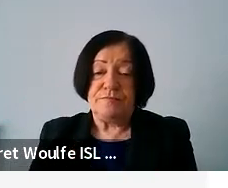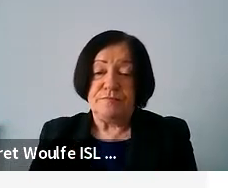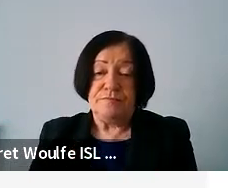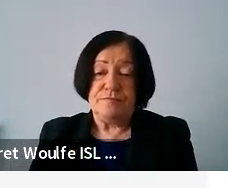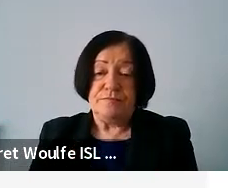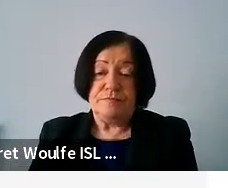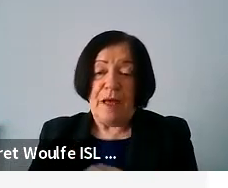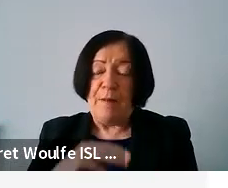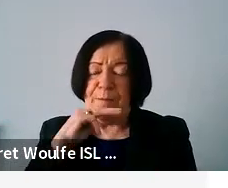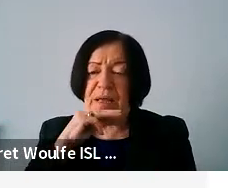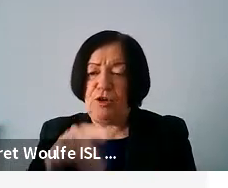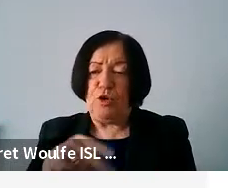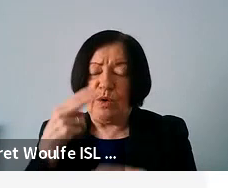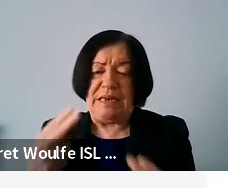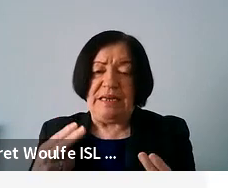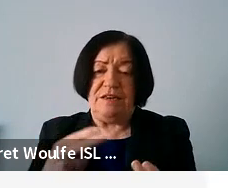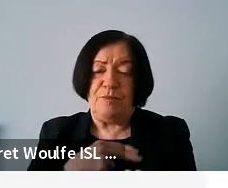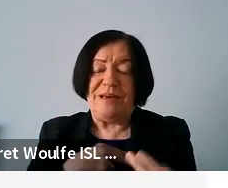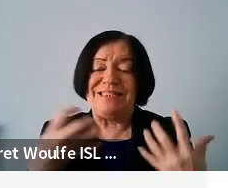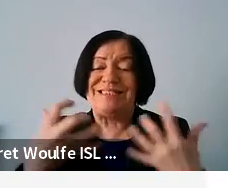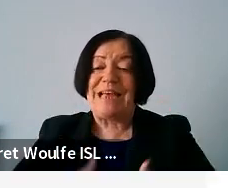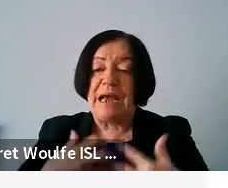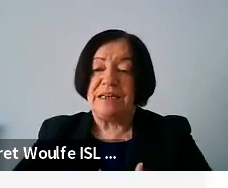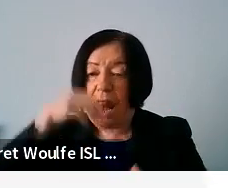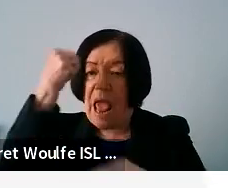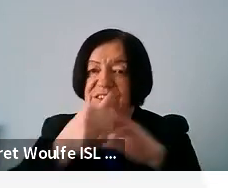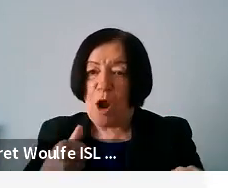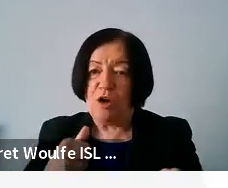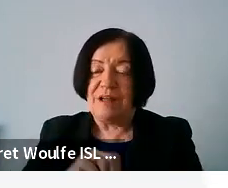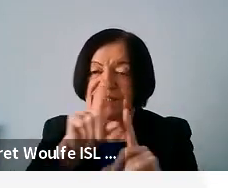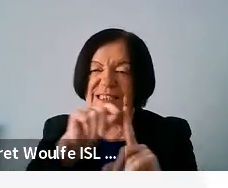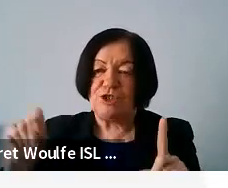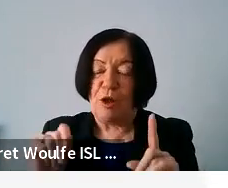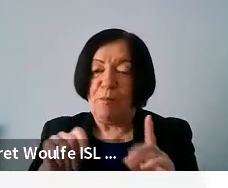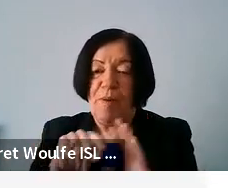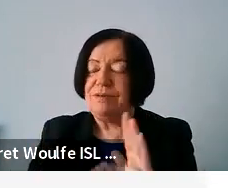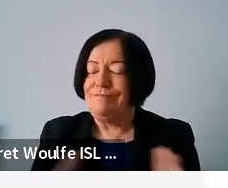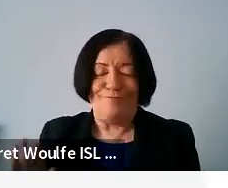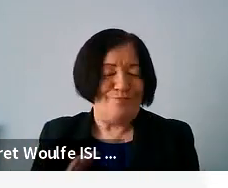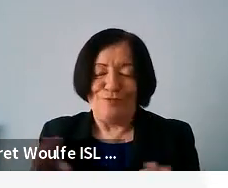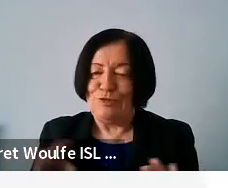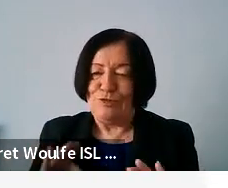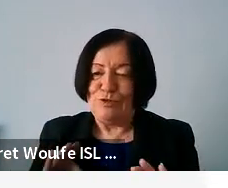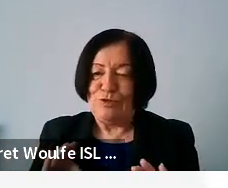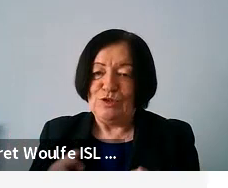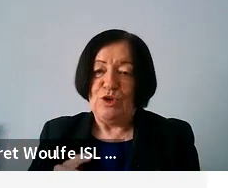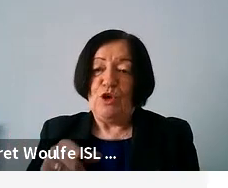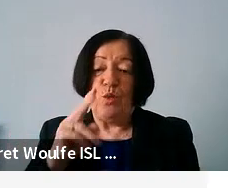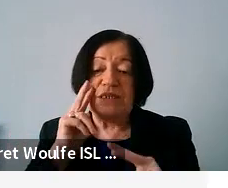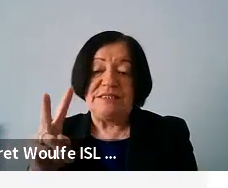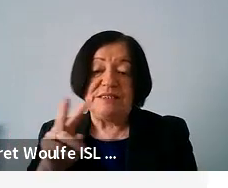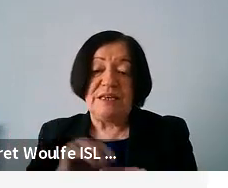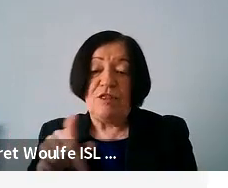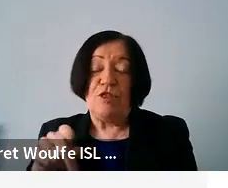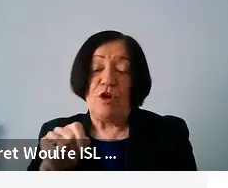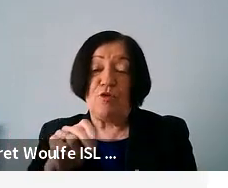mean that you need to be a technical expert on digital policies not at all it's uh you will see that the co